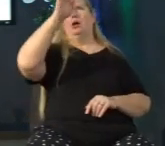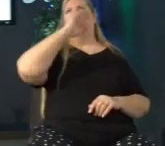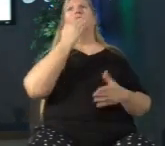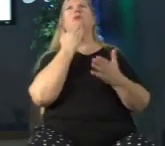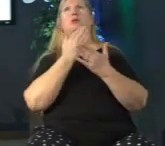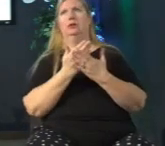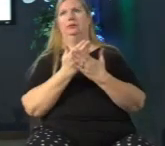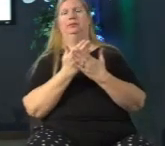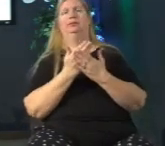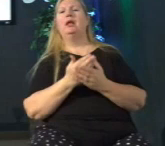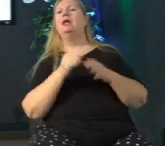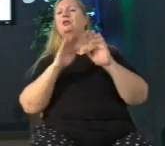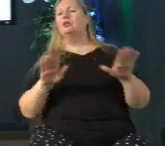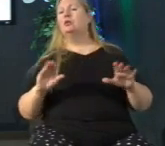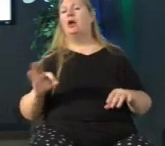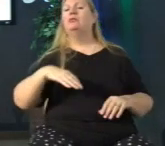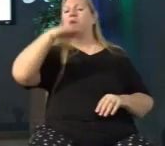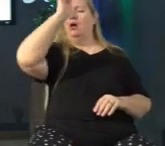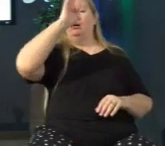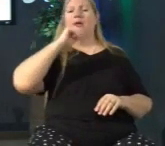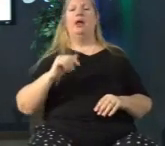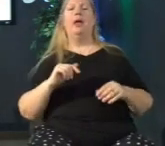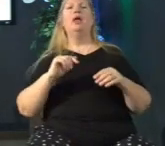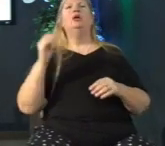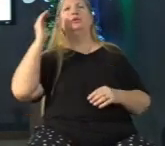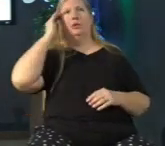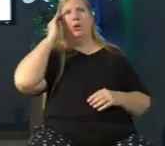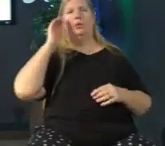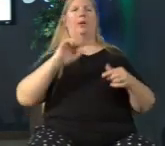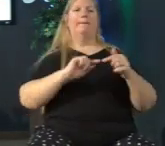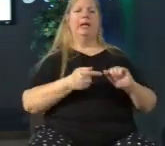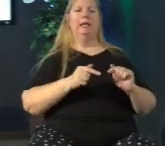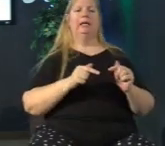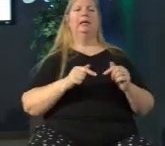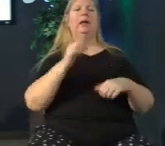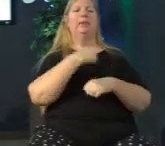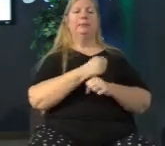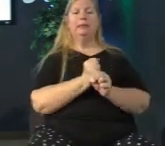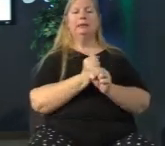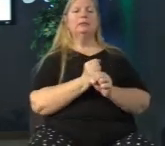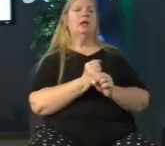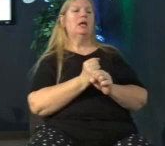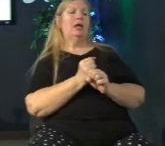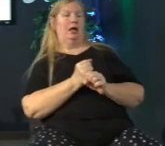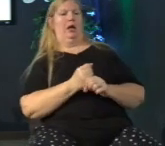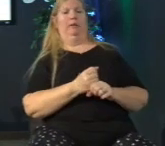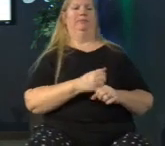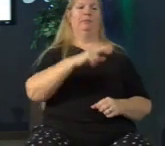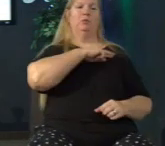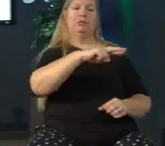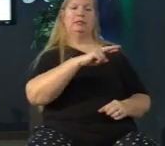as children of God pain produces righteousness in our lives Hebrews 12 11